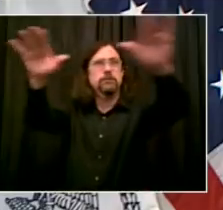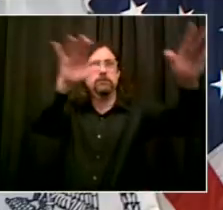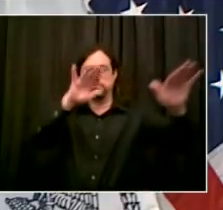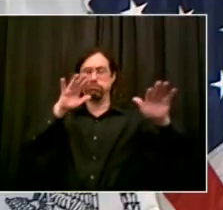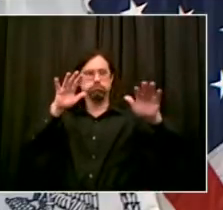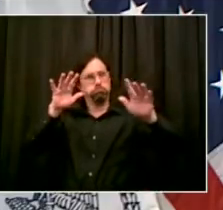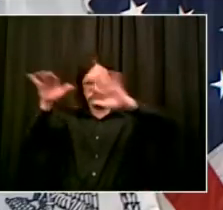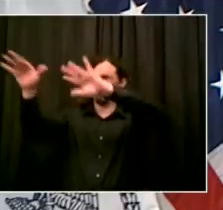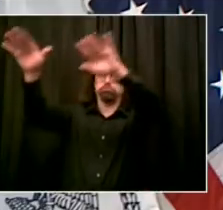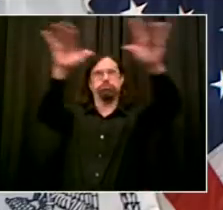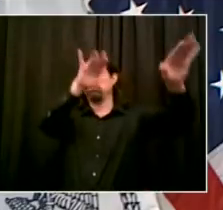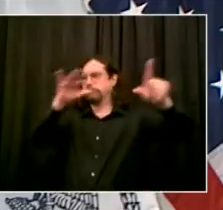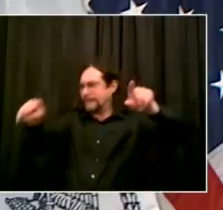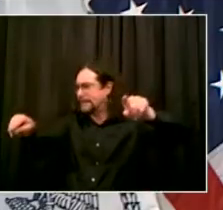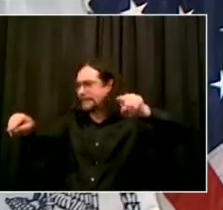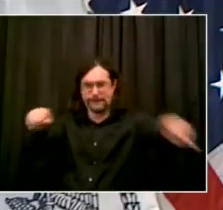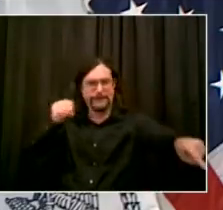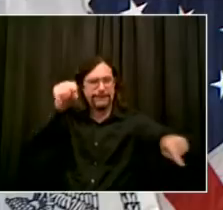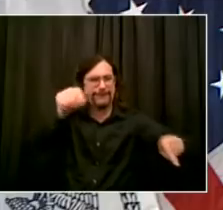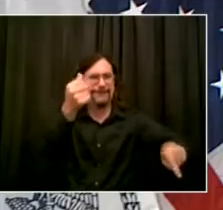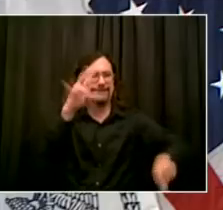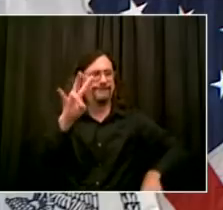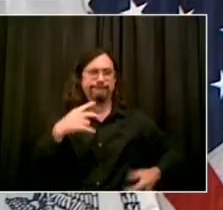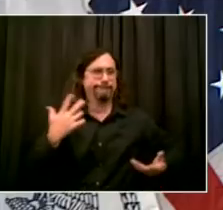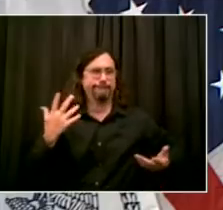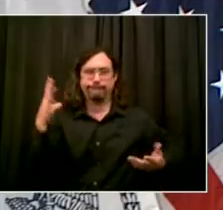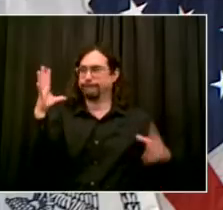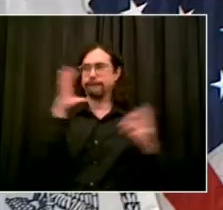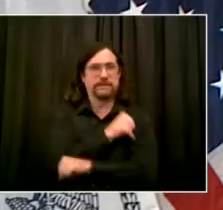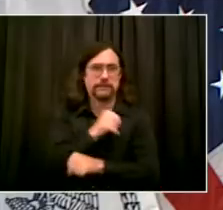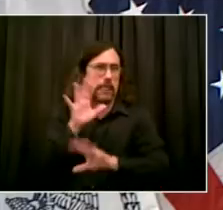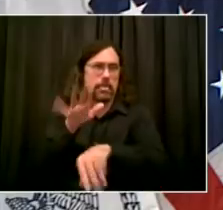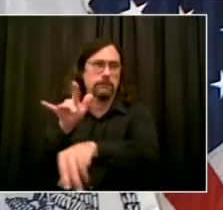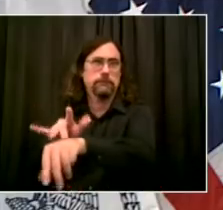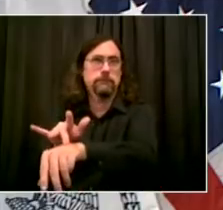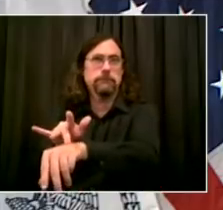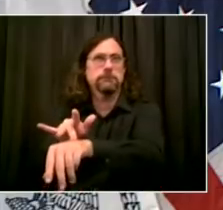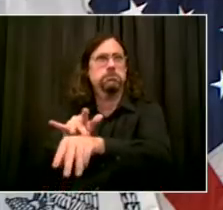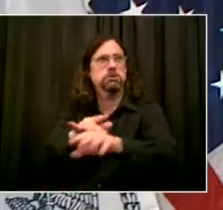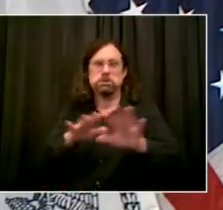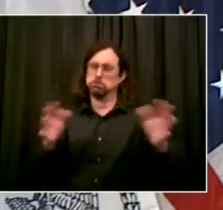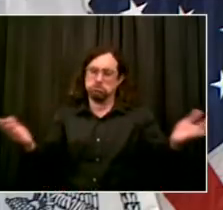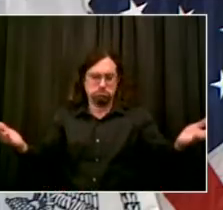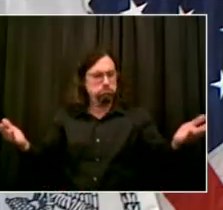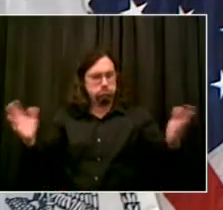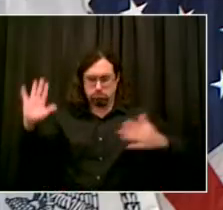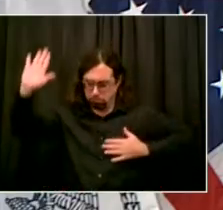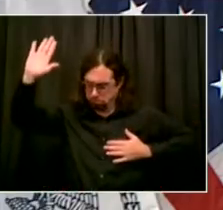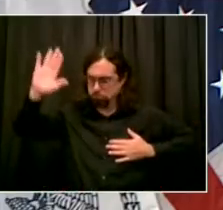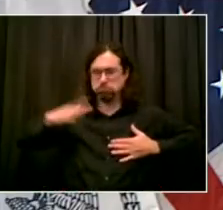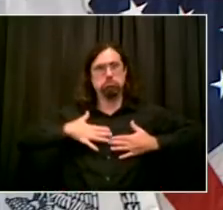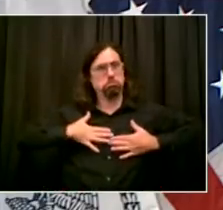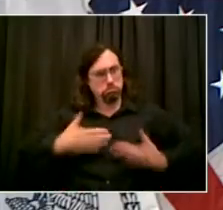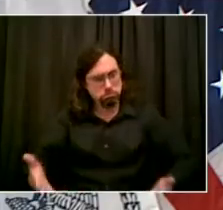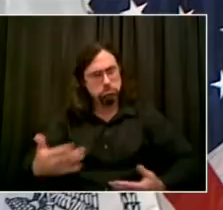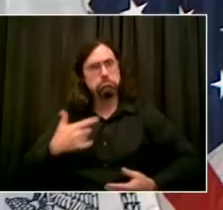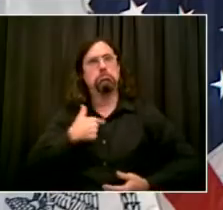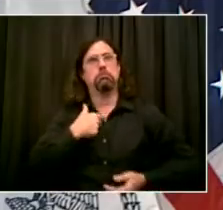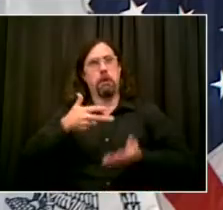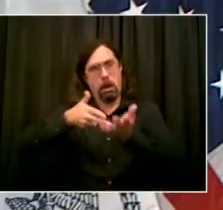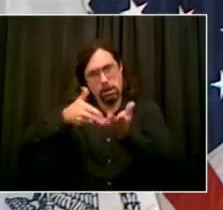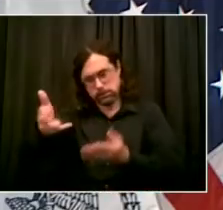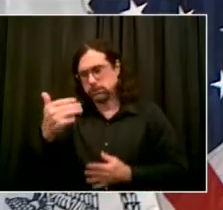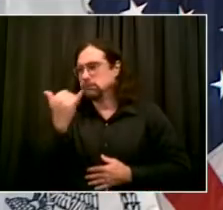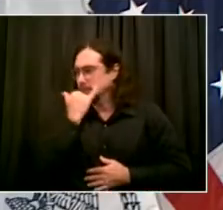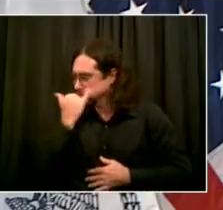getting an update in the next couple of hours, and I believe all of those buildings have been addressed, but I'll be able to say more on that later today or tomorrow.